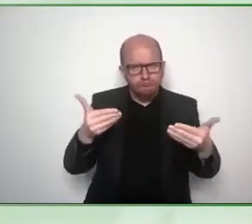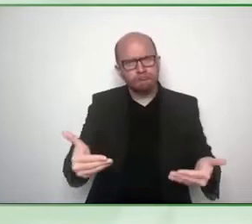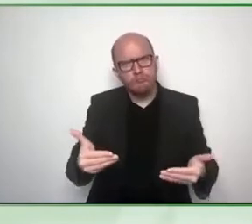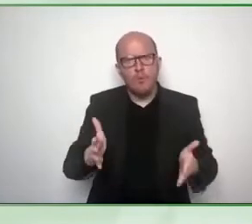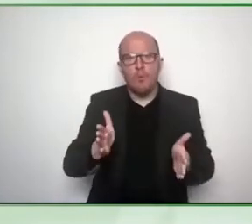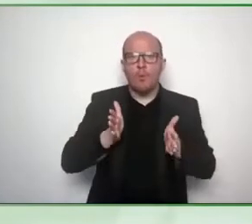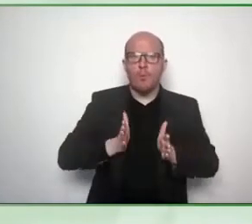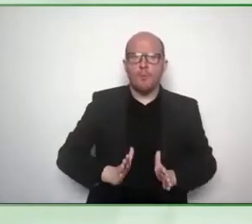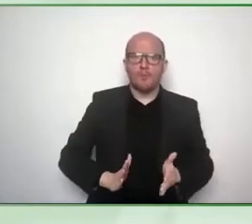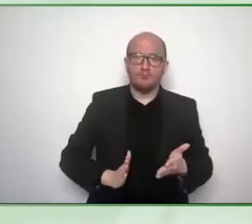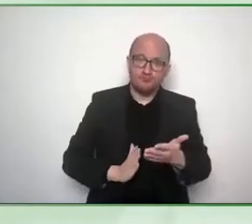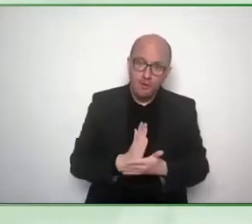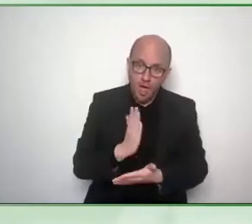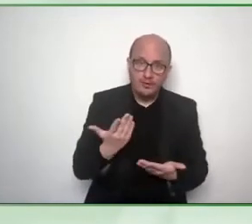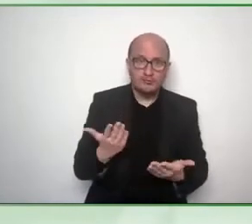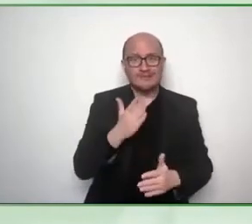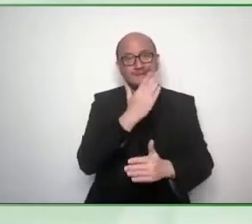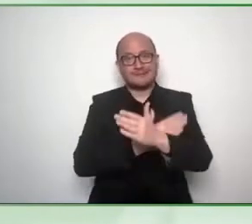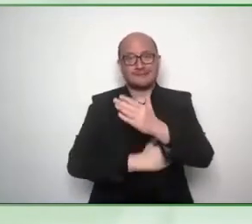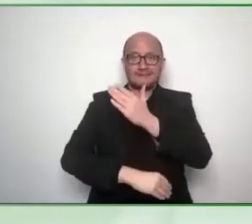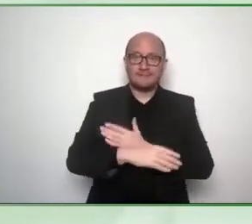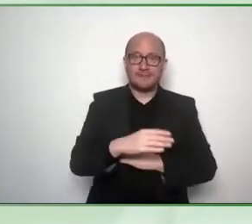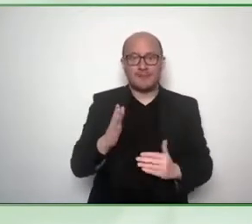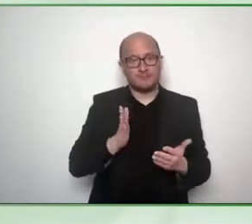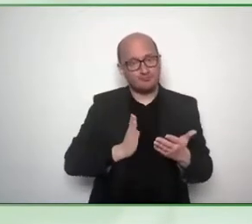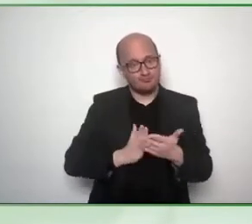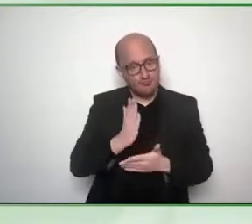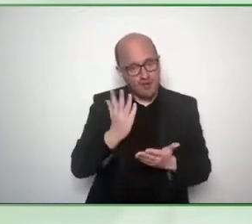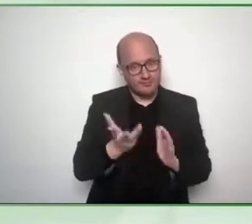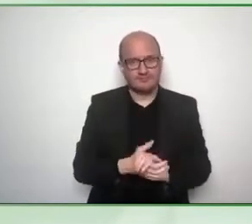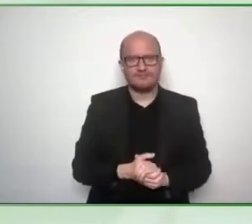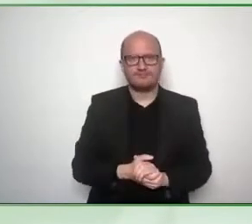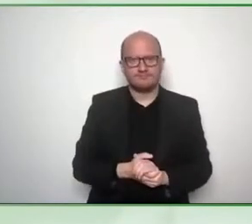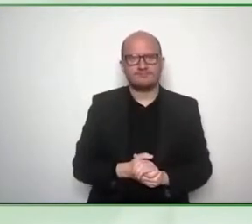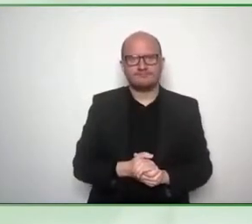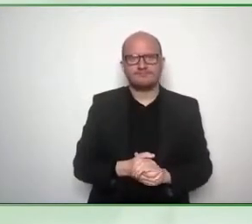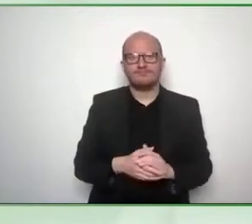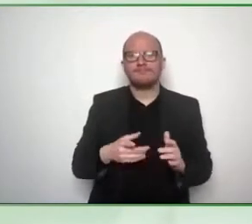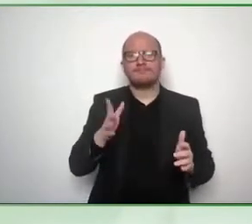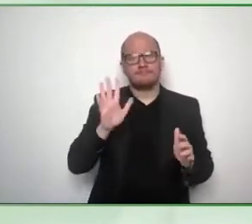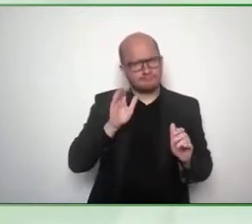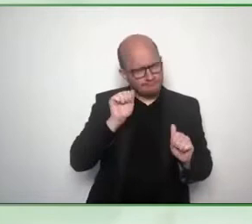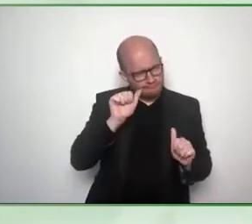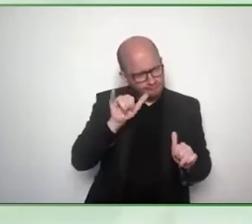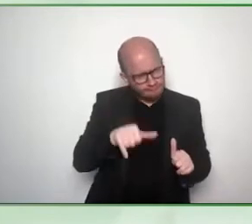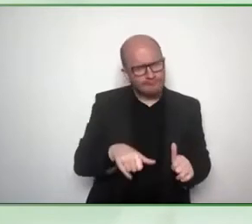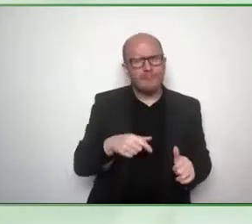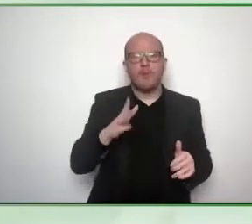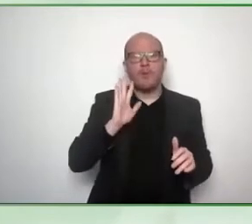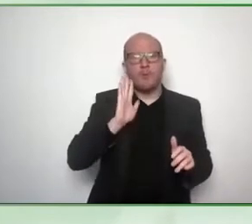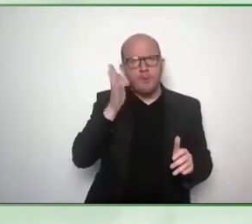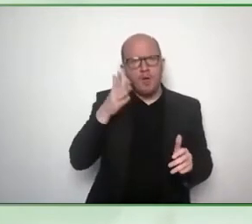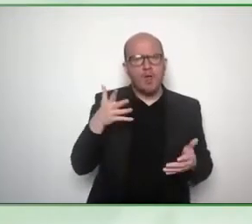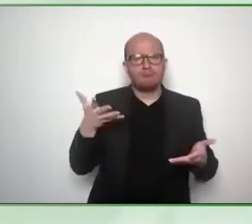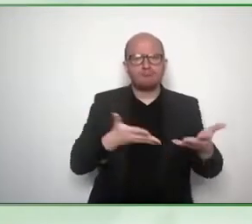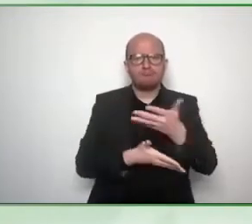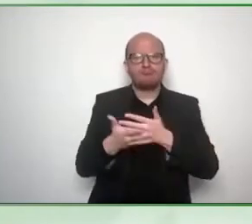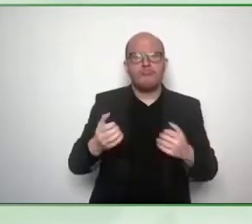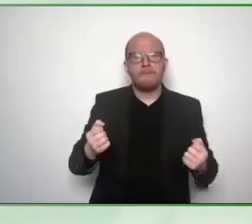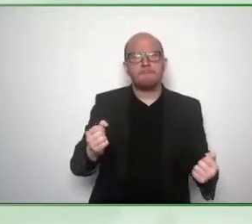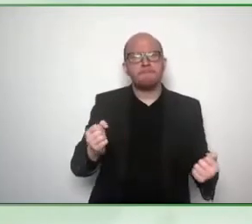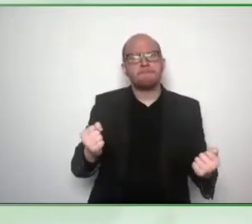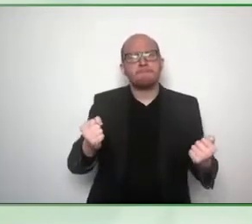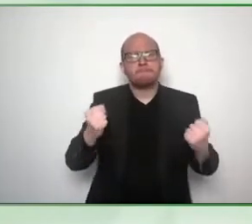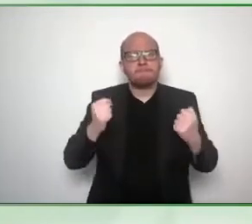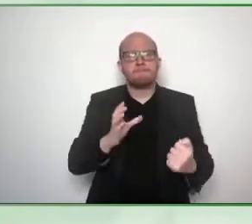yes so we will be talking about the centering power and privilege and dr. Giannumis you are a social entrepreneur an